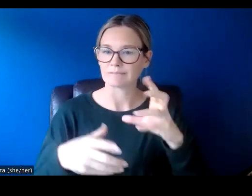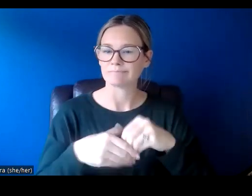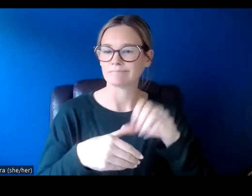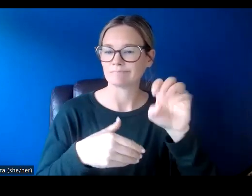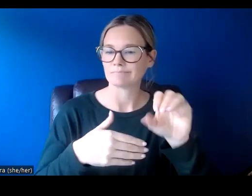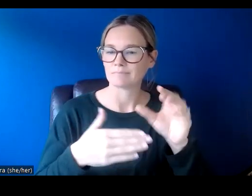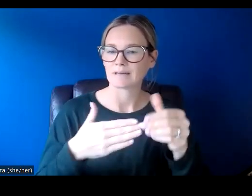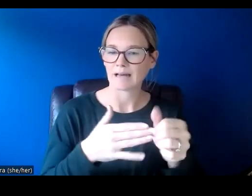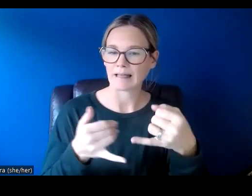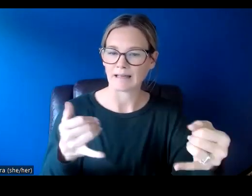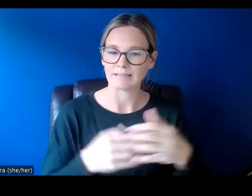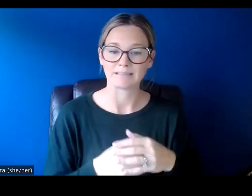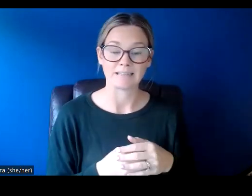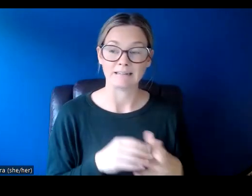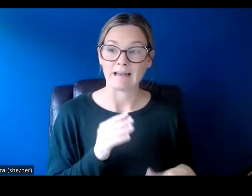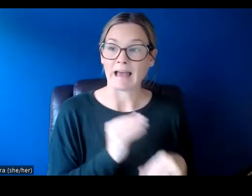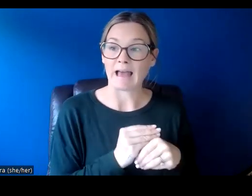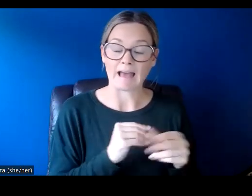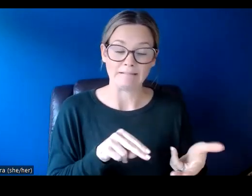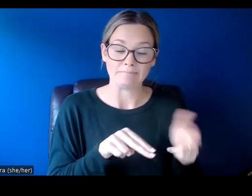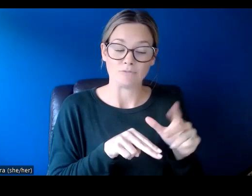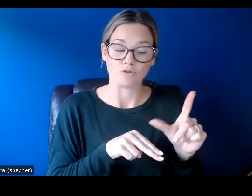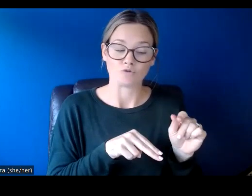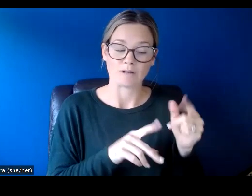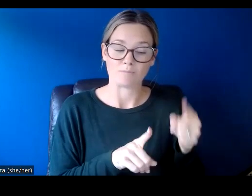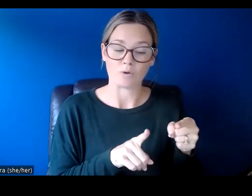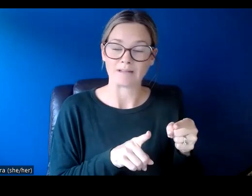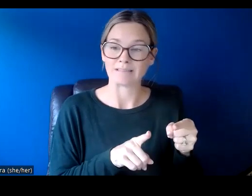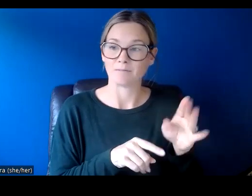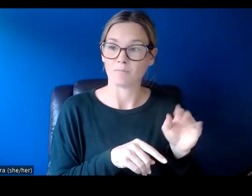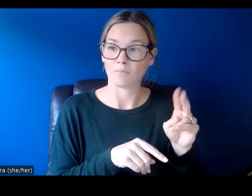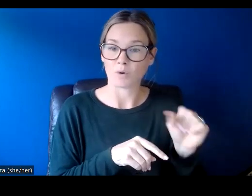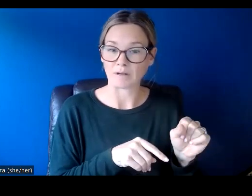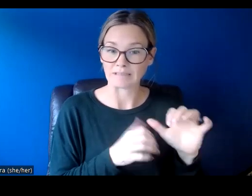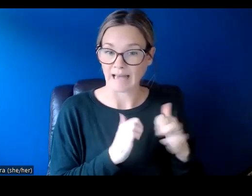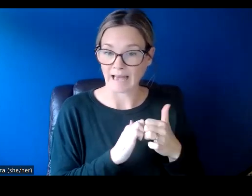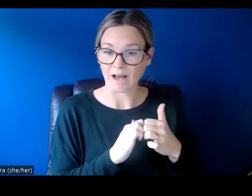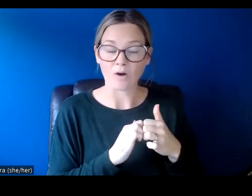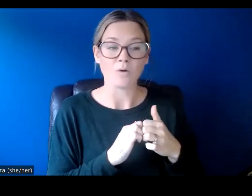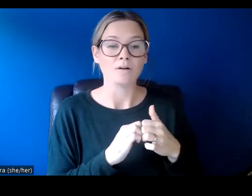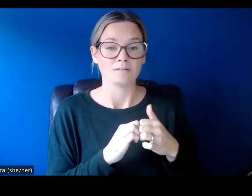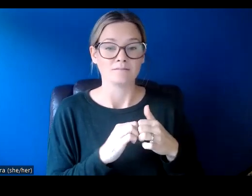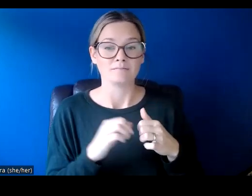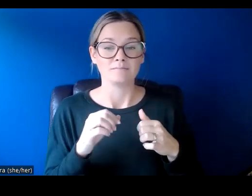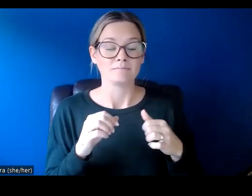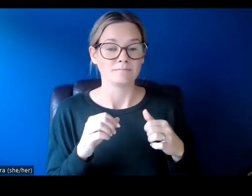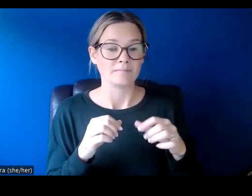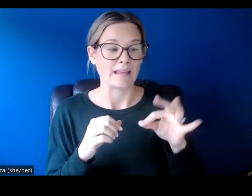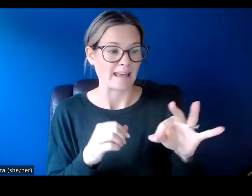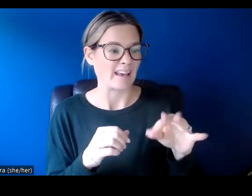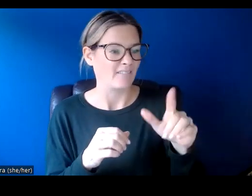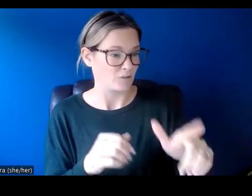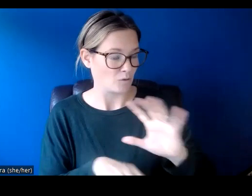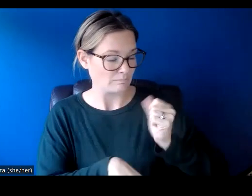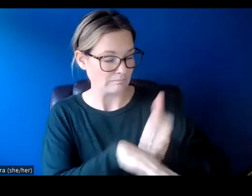A location bonus of 20 points will be added to assessment scores for projects taking place in neighborhoods